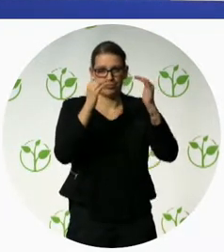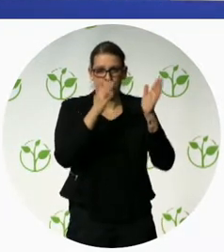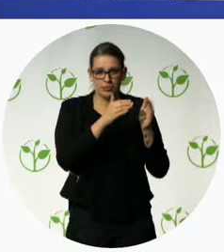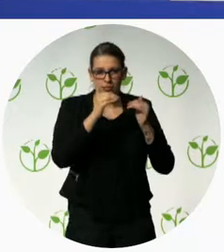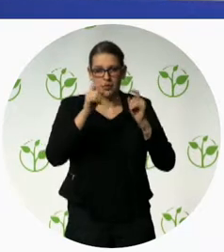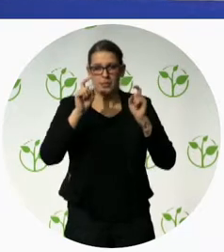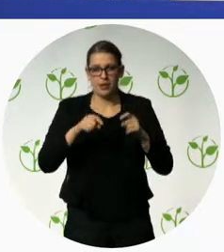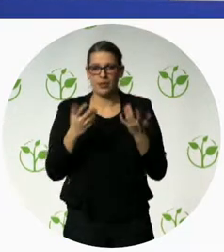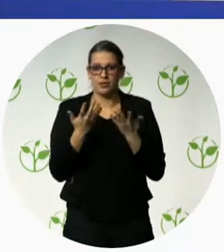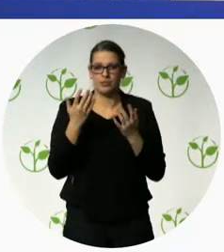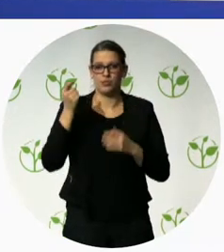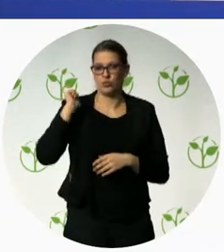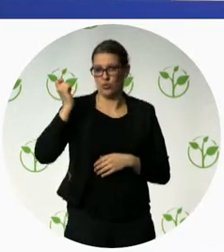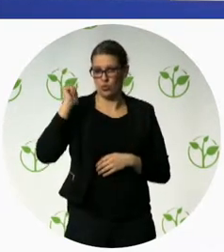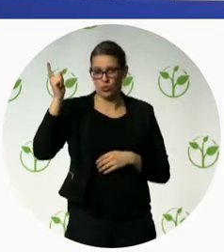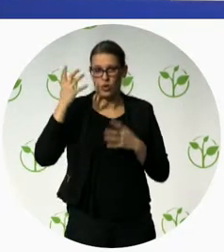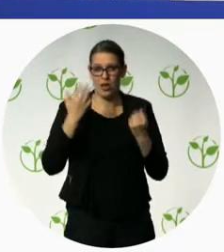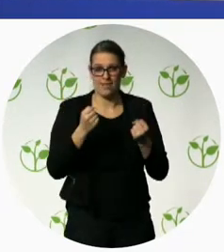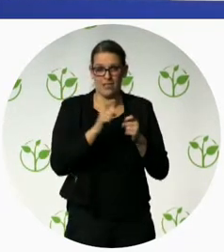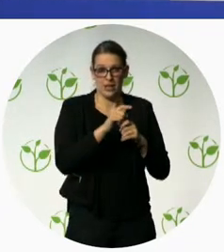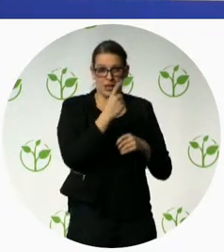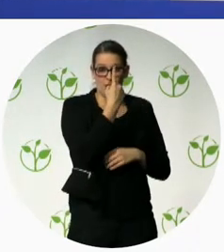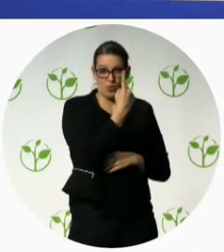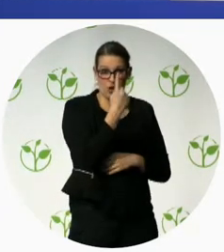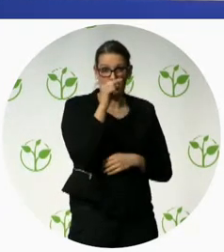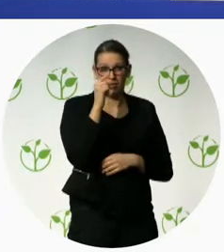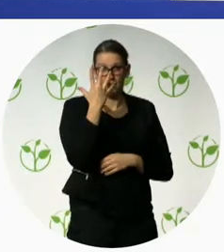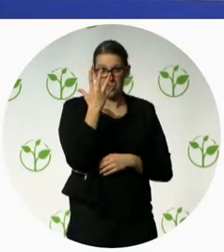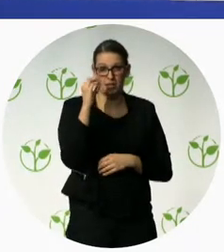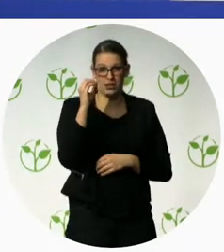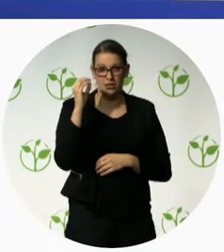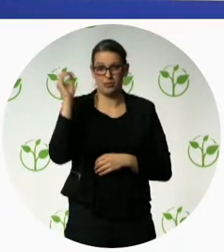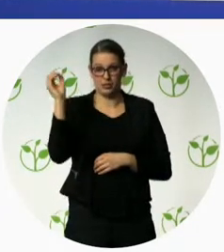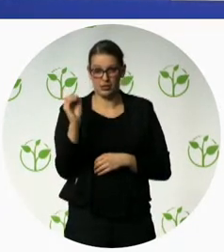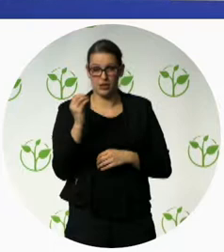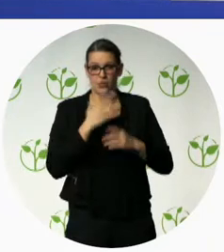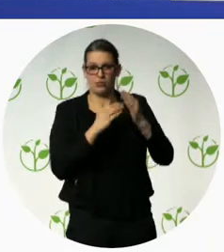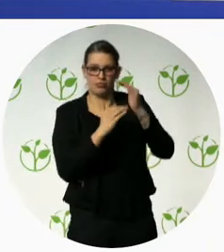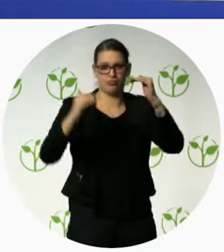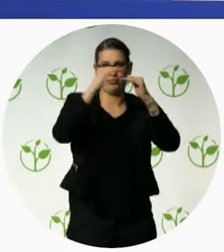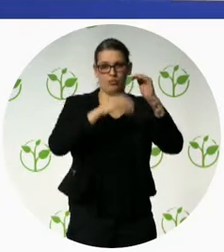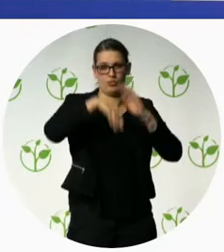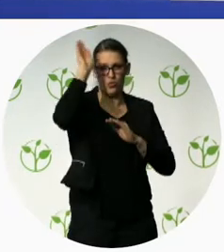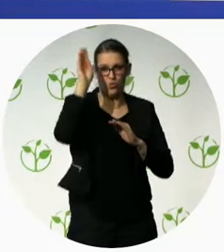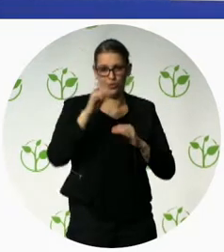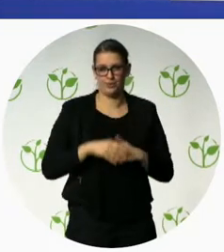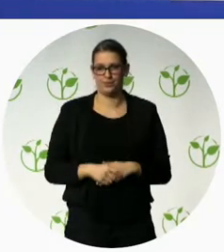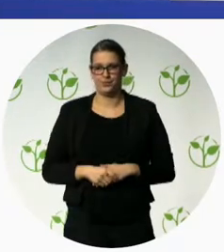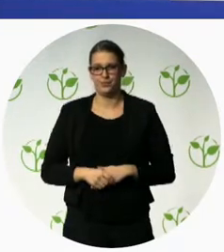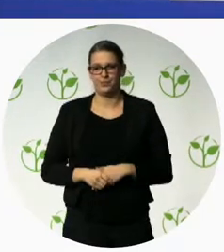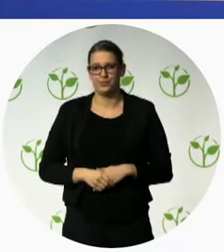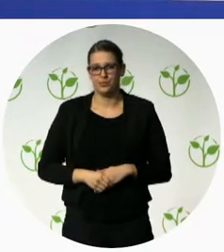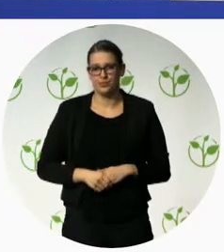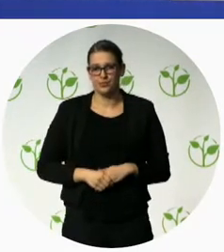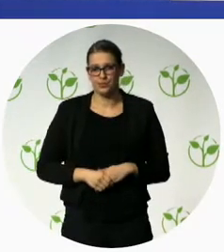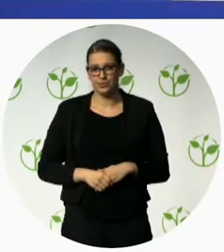the rehabilitation center the main one in LOME, the CNAO because often it's a question of budget if